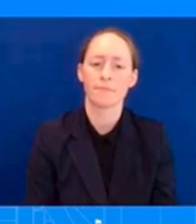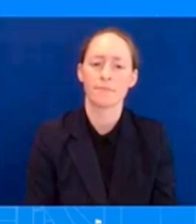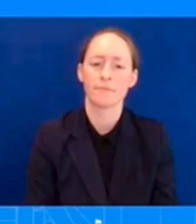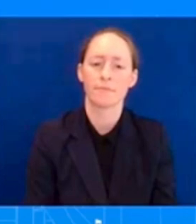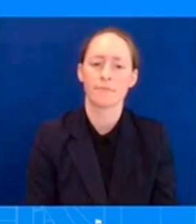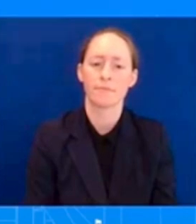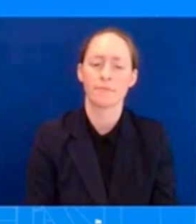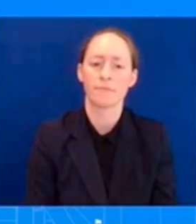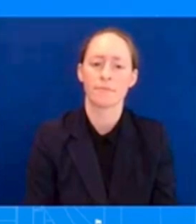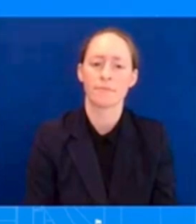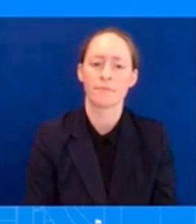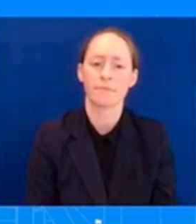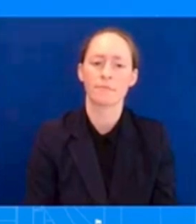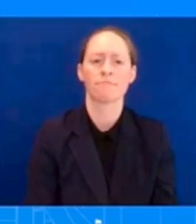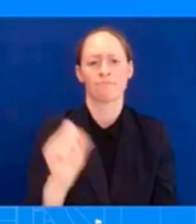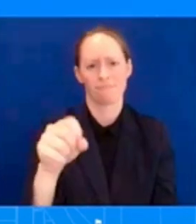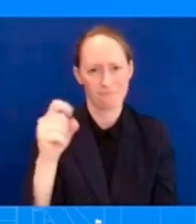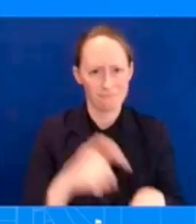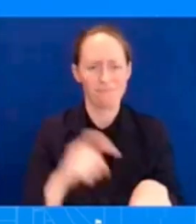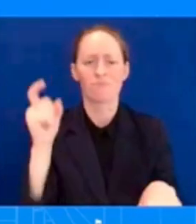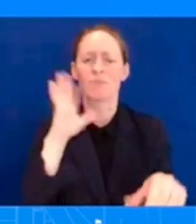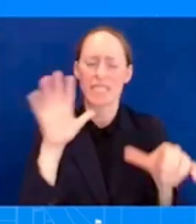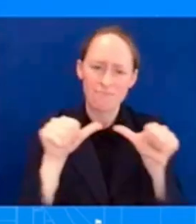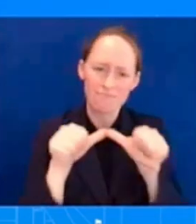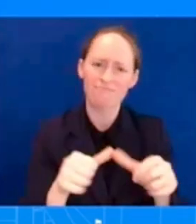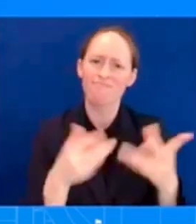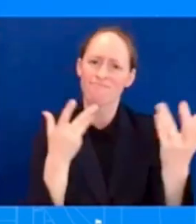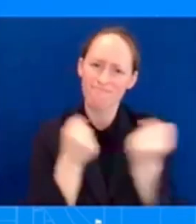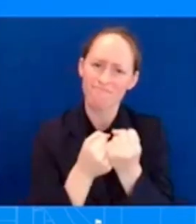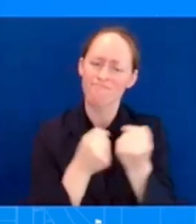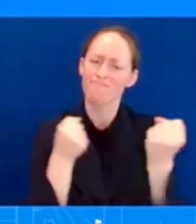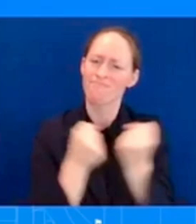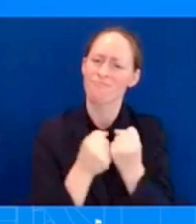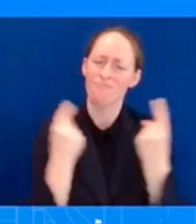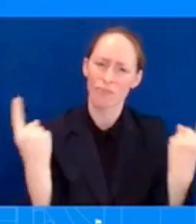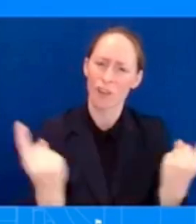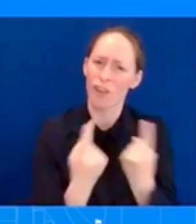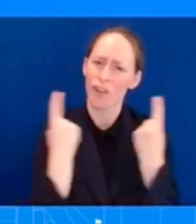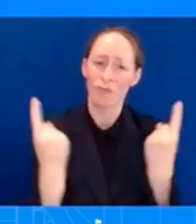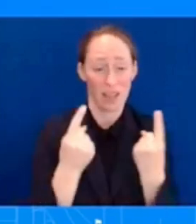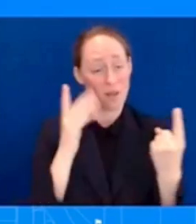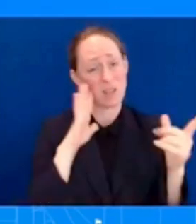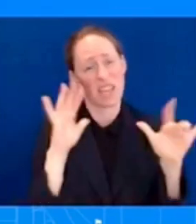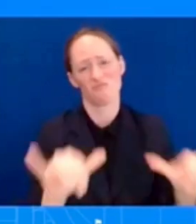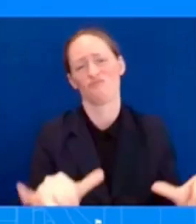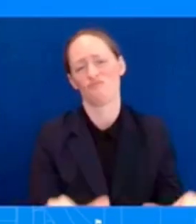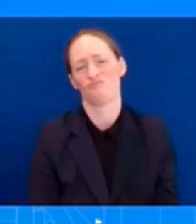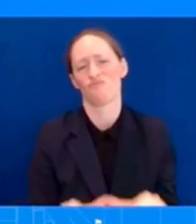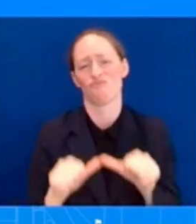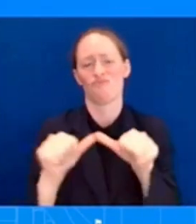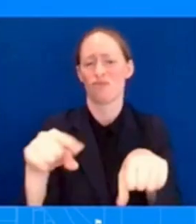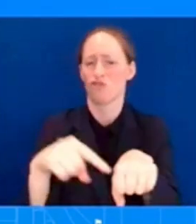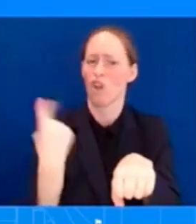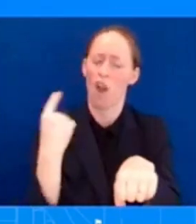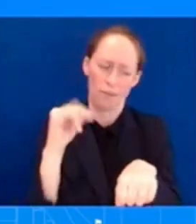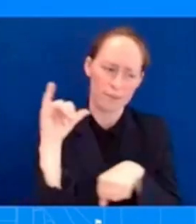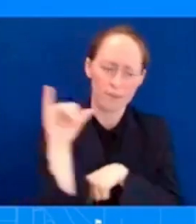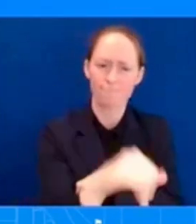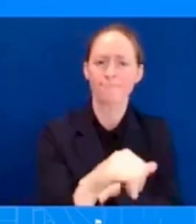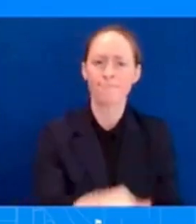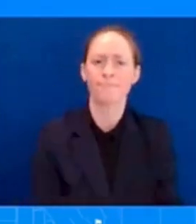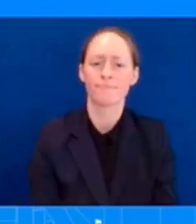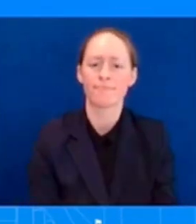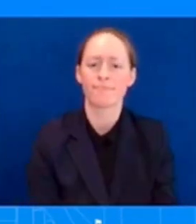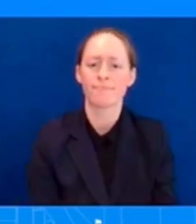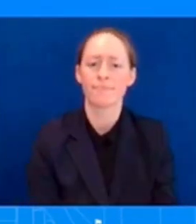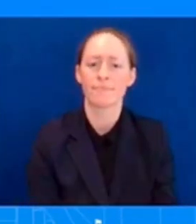for as long as it takes. And sadly, we have seen this before. And so, look, you heard yesterday he received two